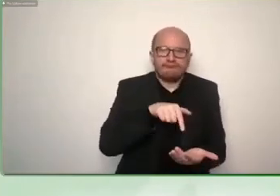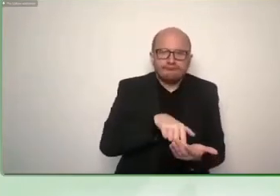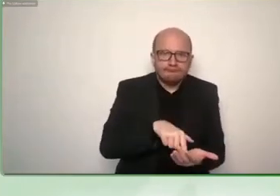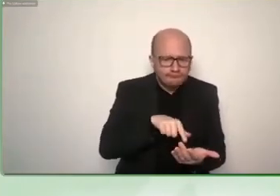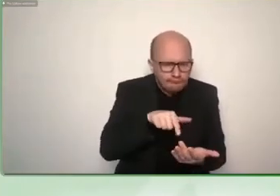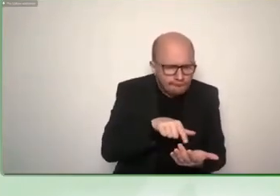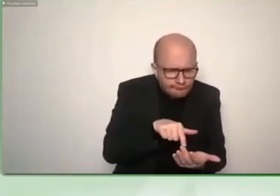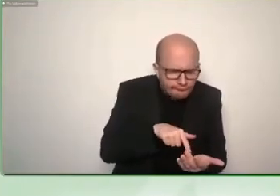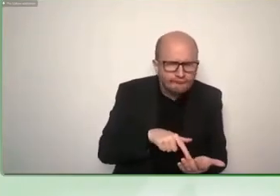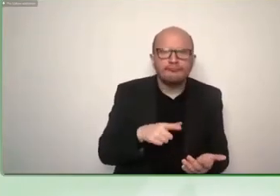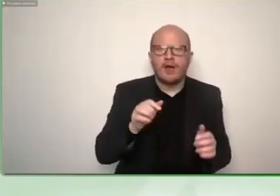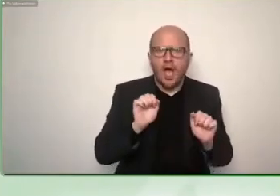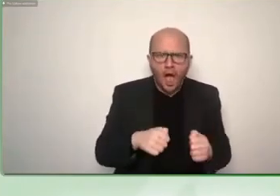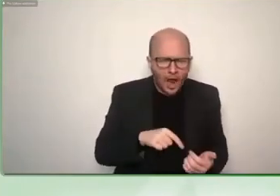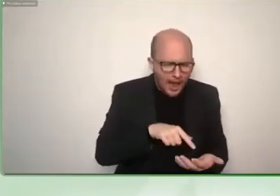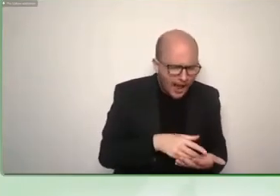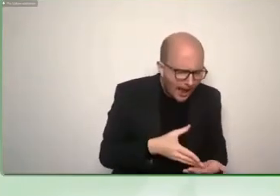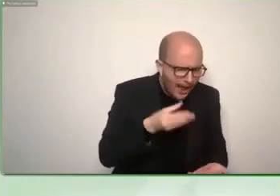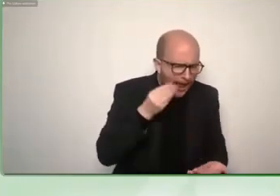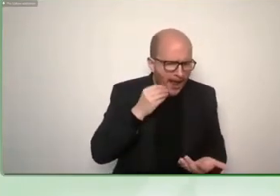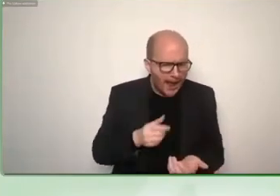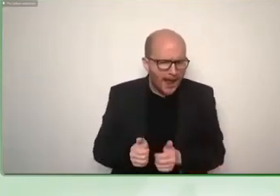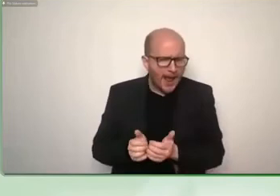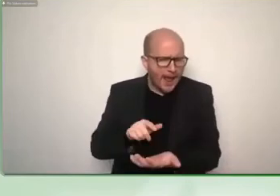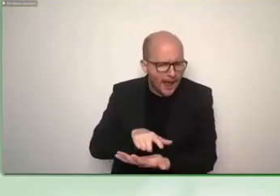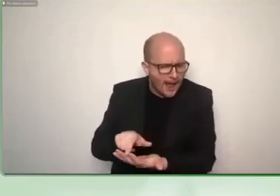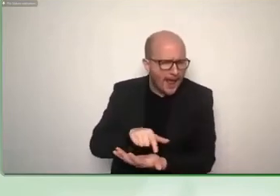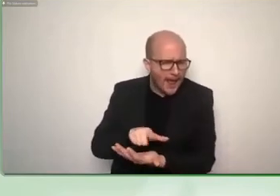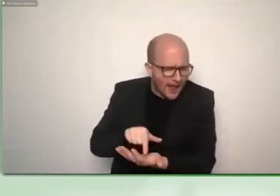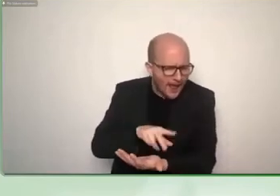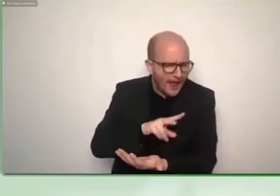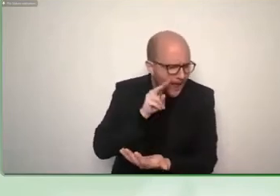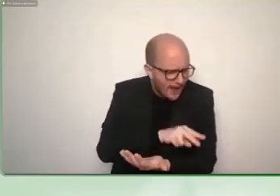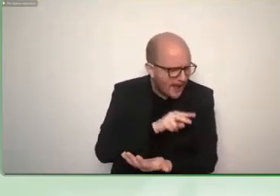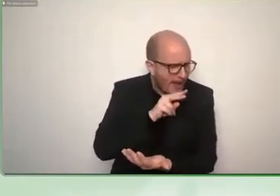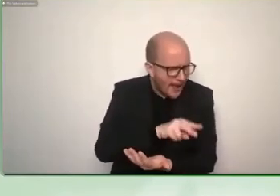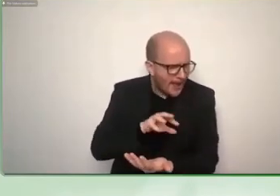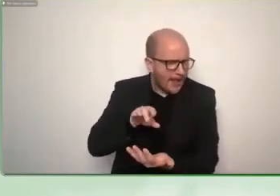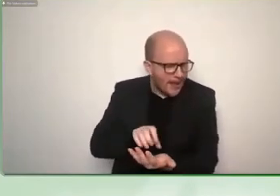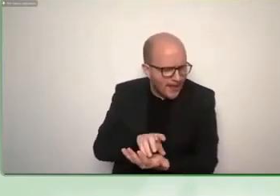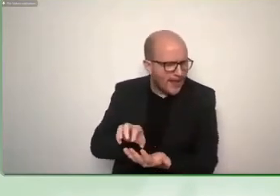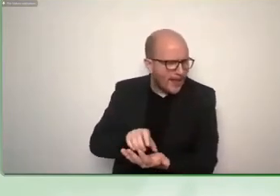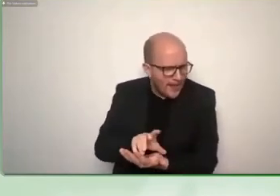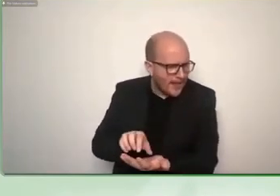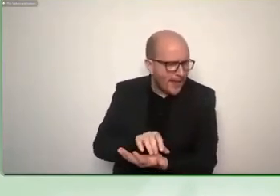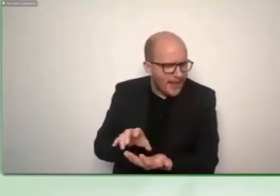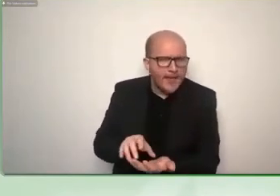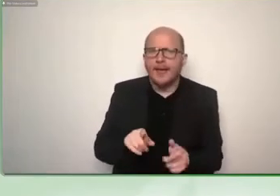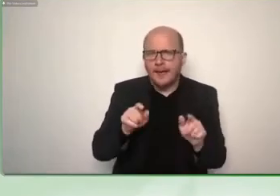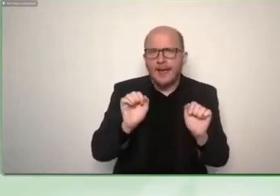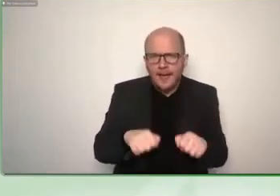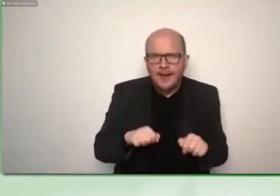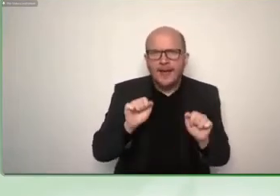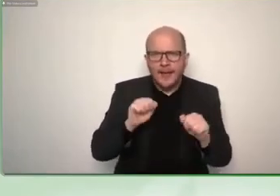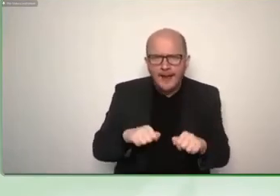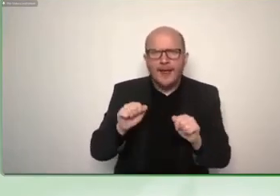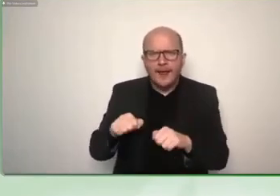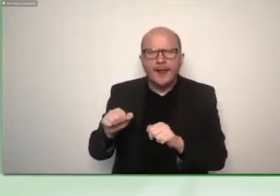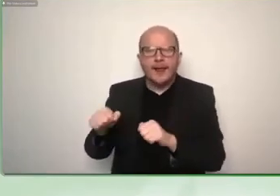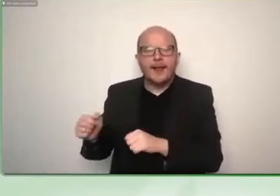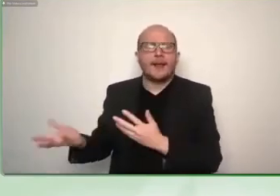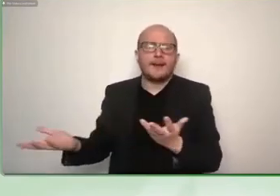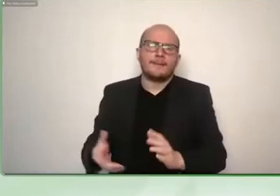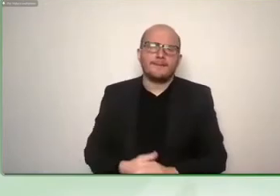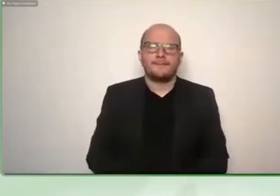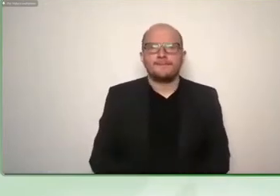otherwise the glove the cotton glove is enough you just can spell out words over and over until you know it okay so